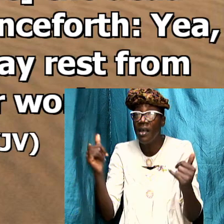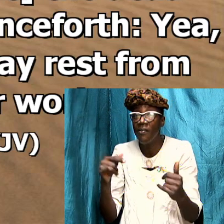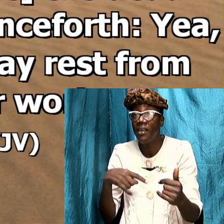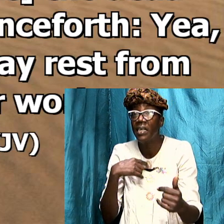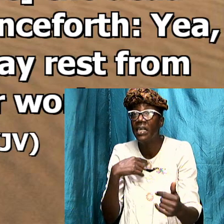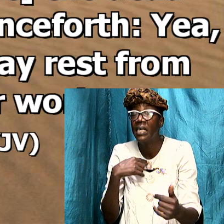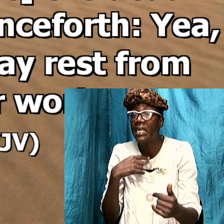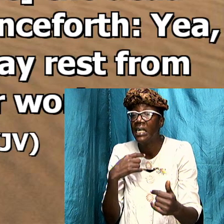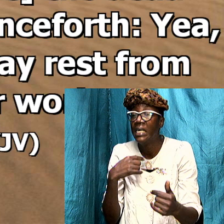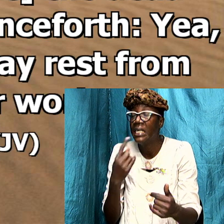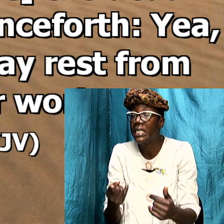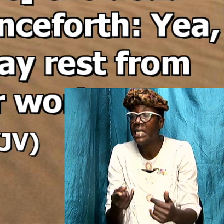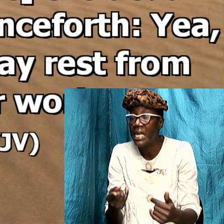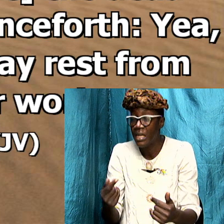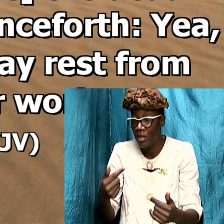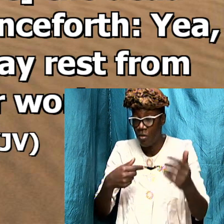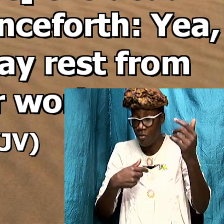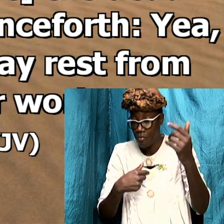write